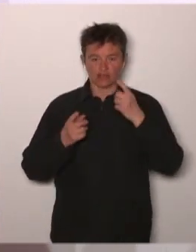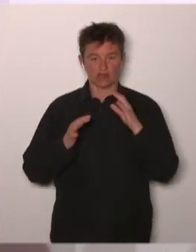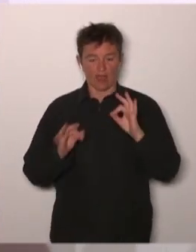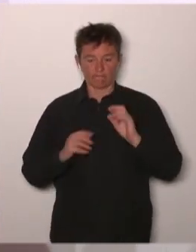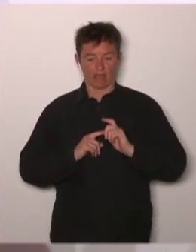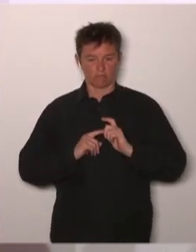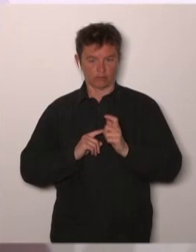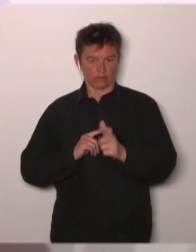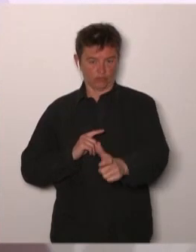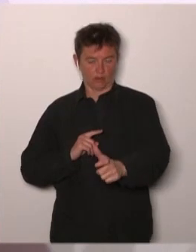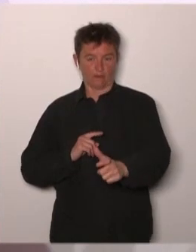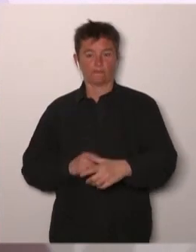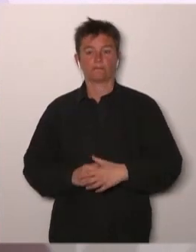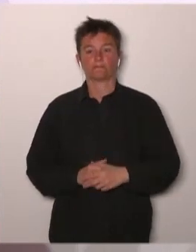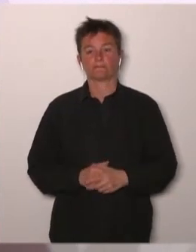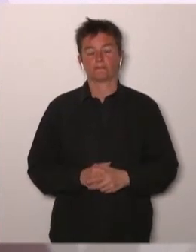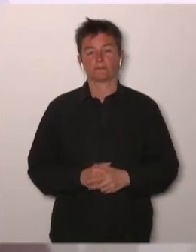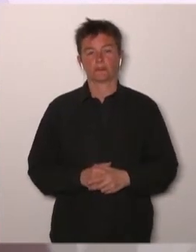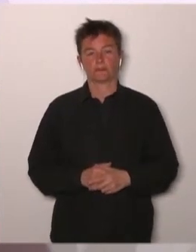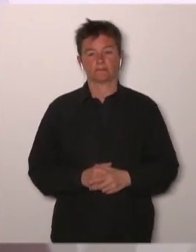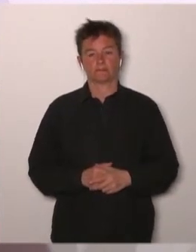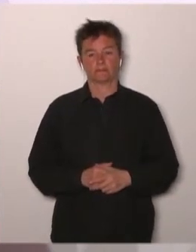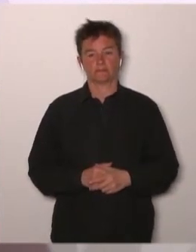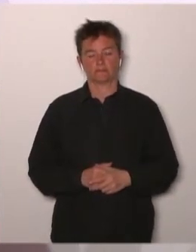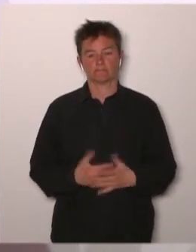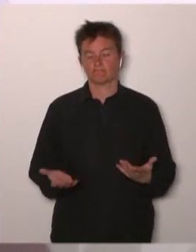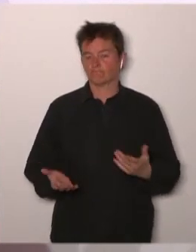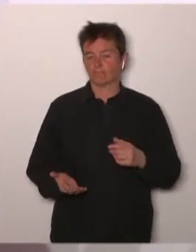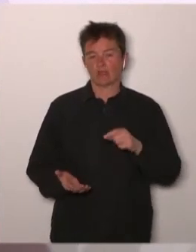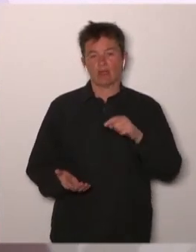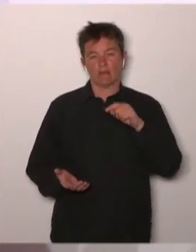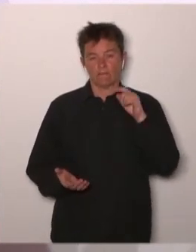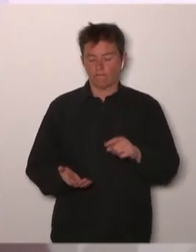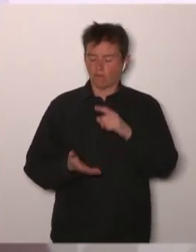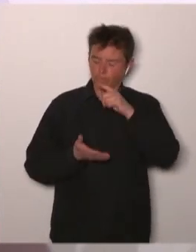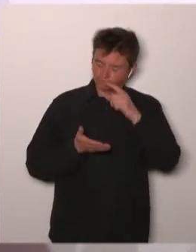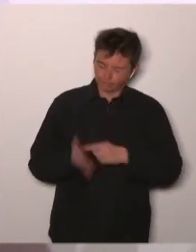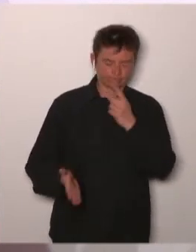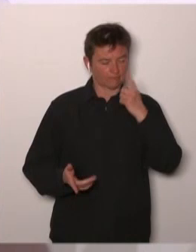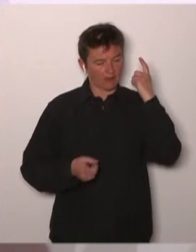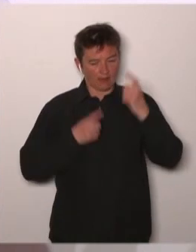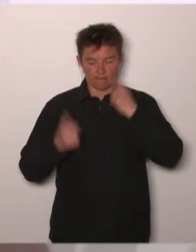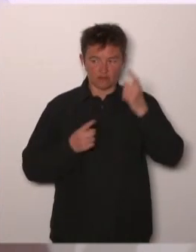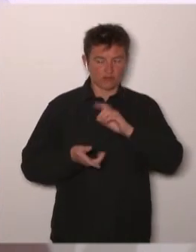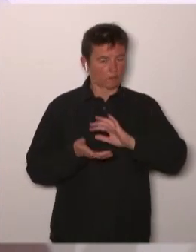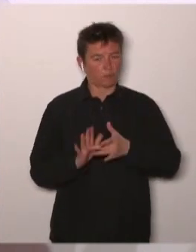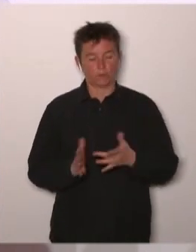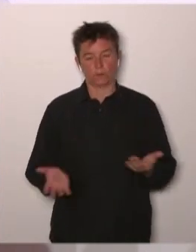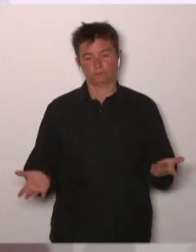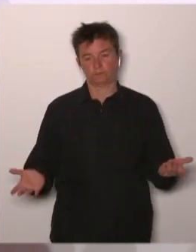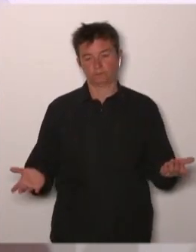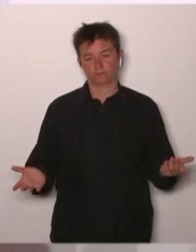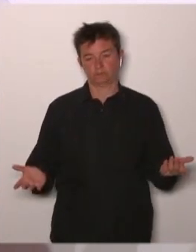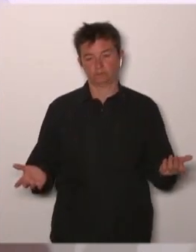a little bit earlier I think we have to re-engineer and I think what we need is a place where in the